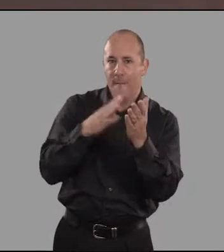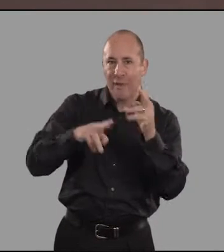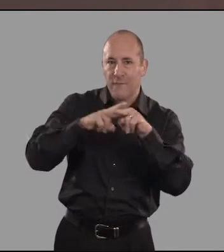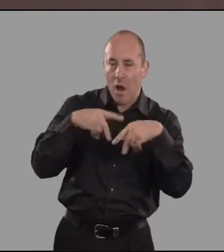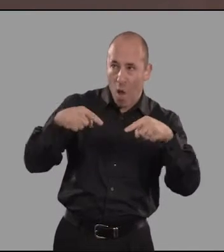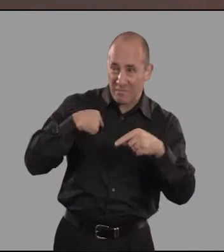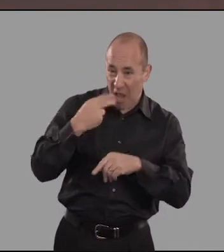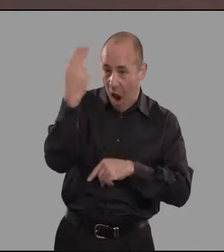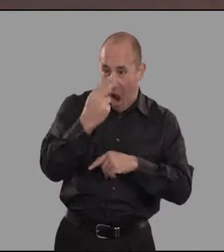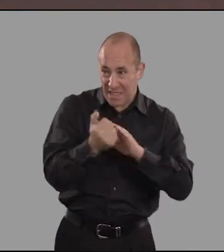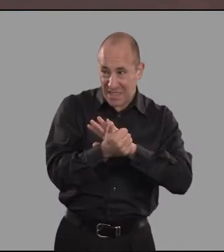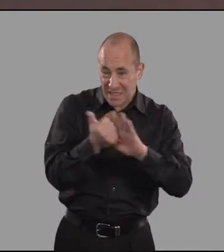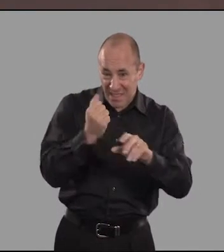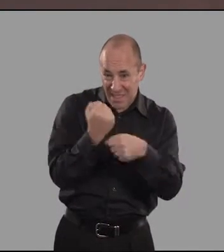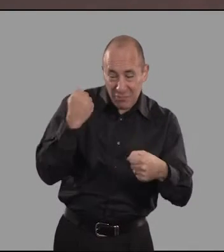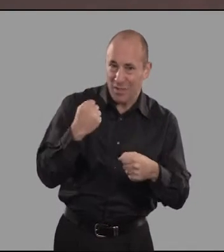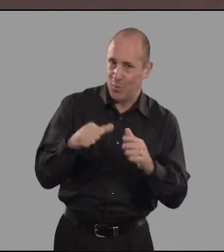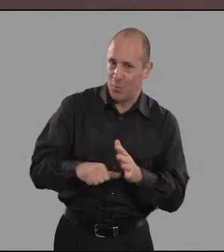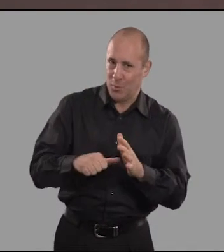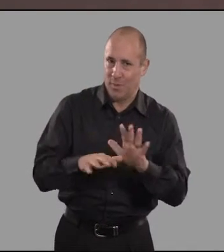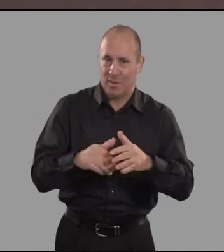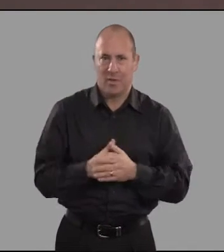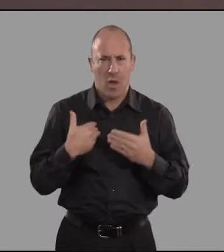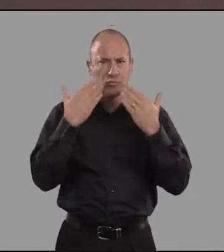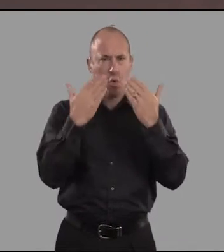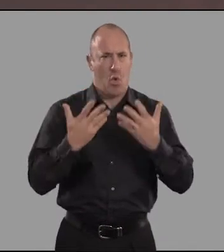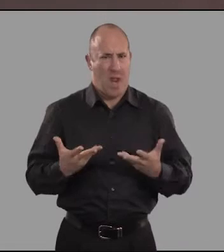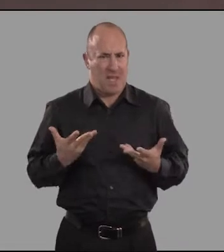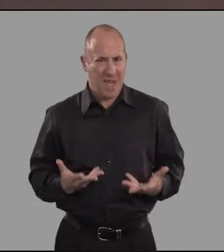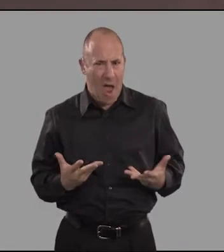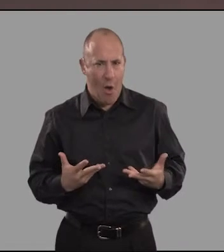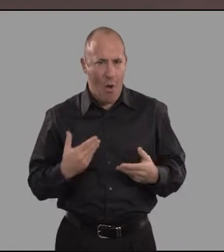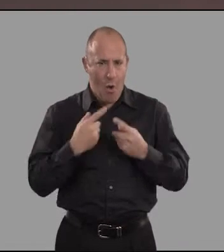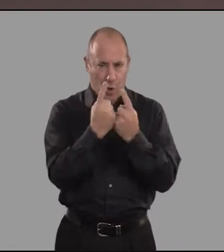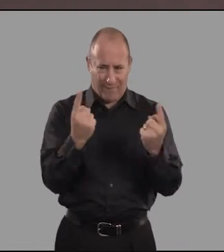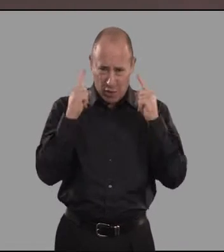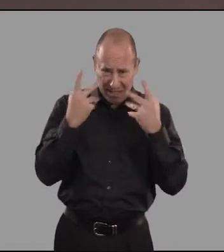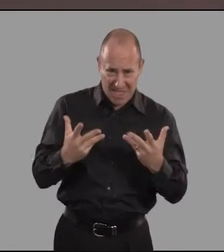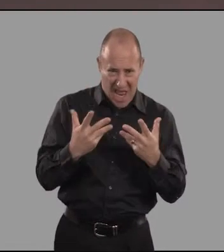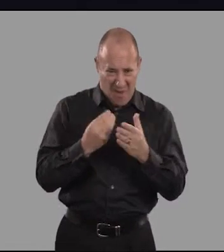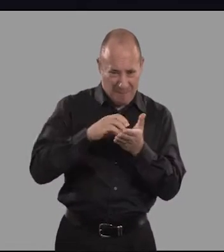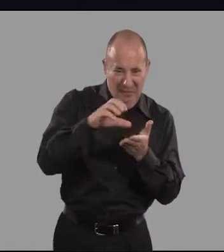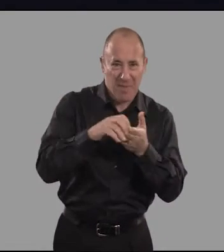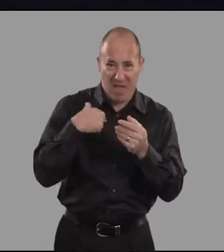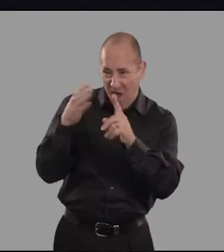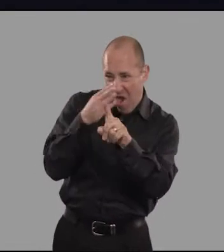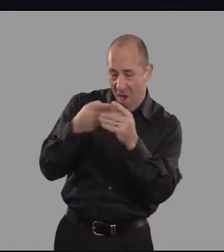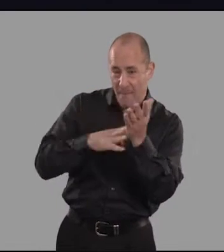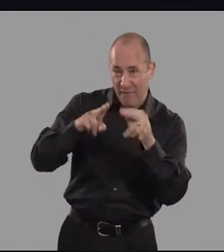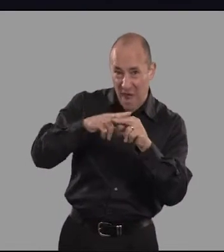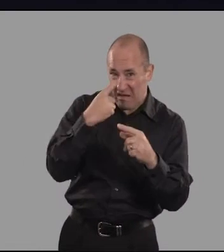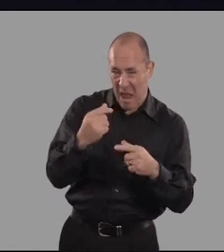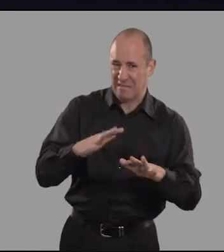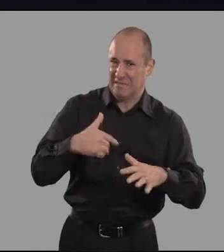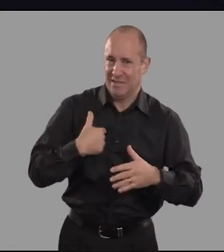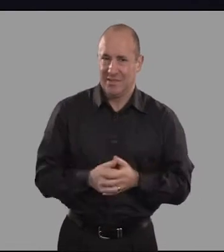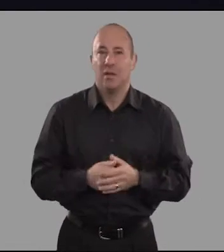enough then to persuade my parents to let me do an arts degree. I don't know whether in the current climate around higher education whether I'd be able